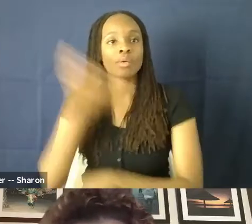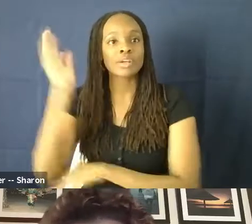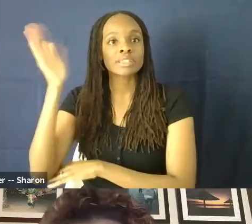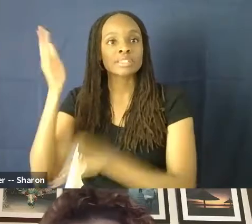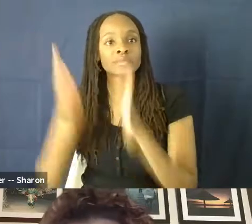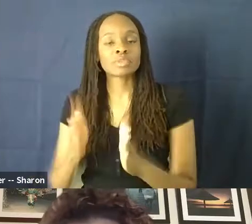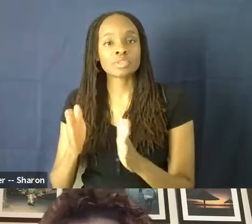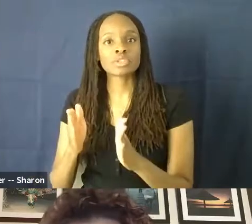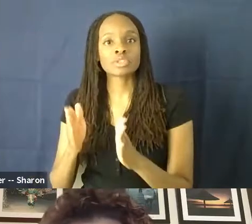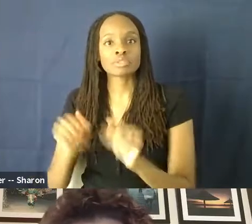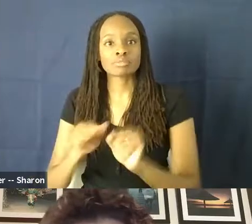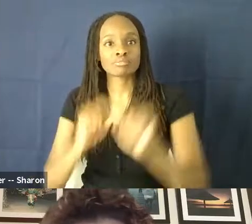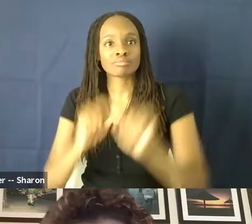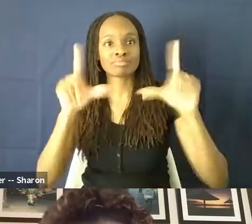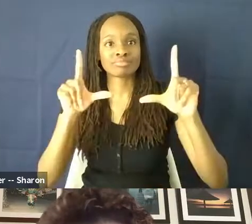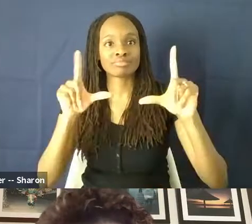back on.